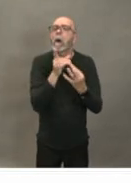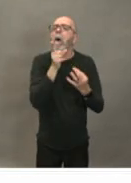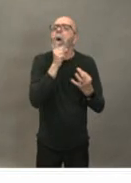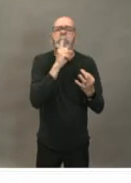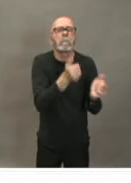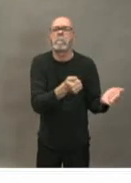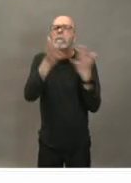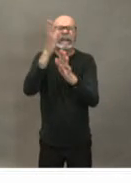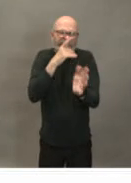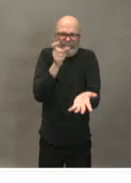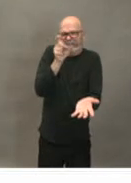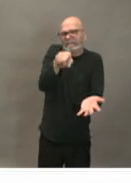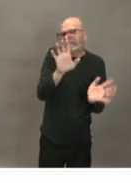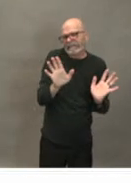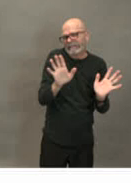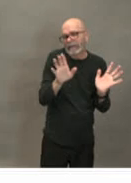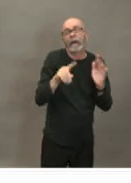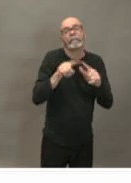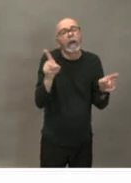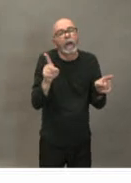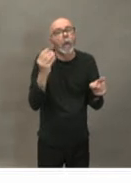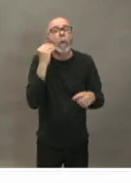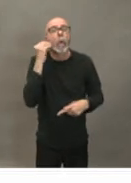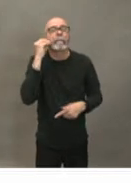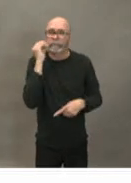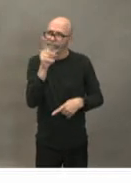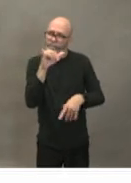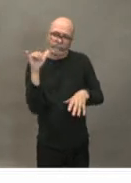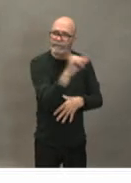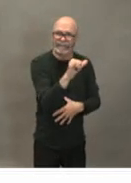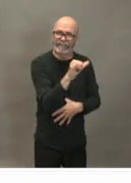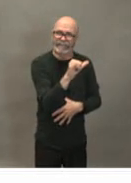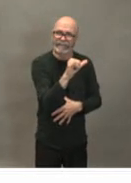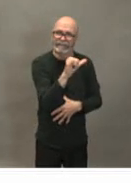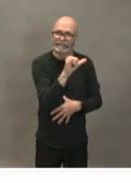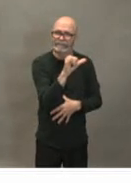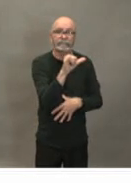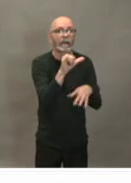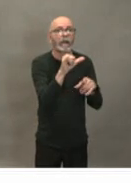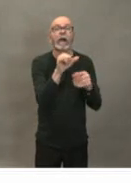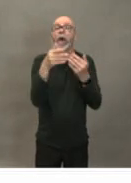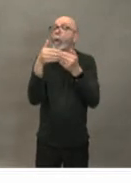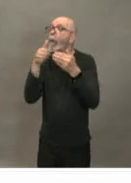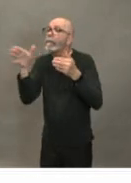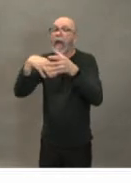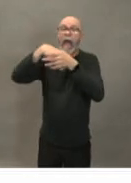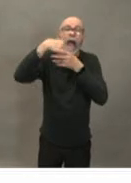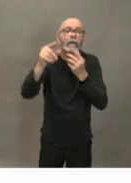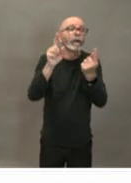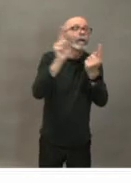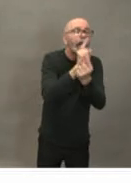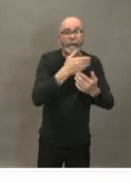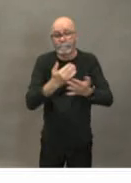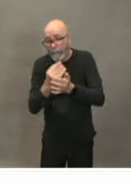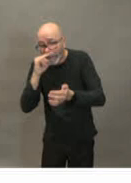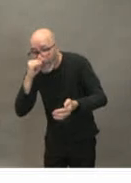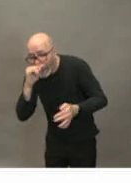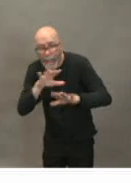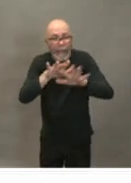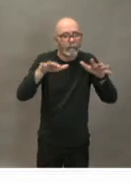at home to uh so they're not spreading it around or they need to be at home to care for somebody else who's sick that will create pressures